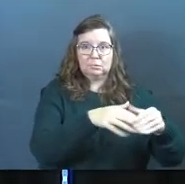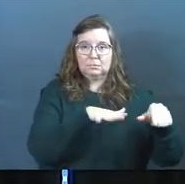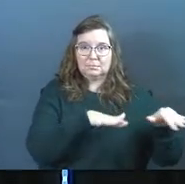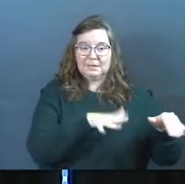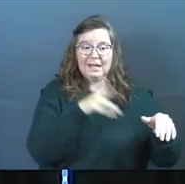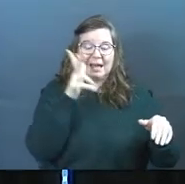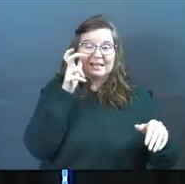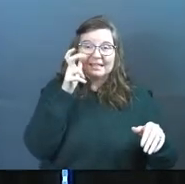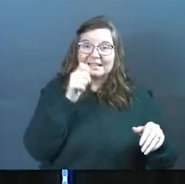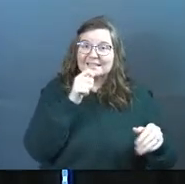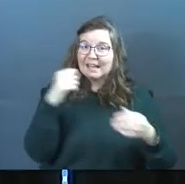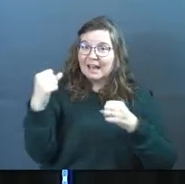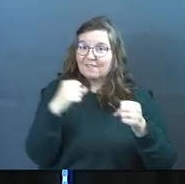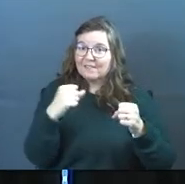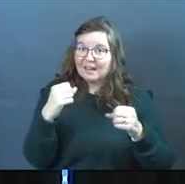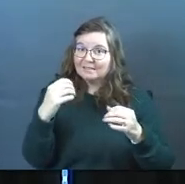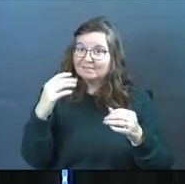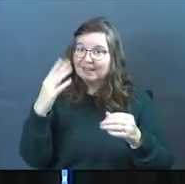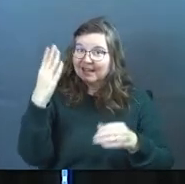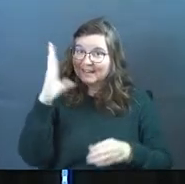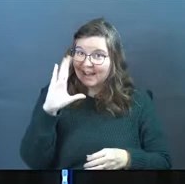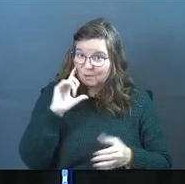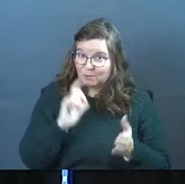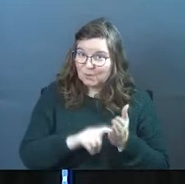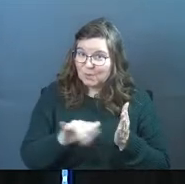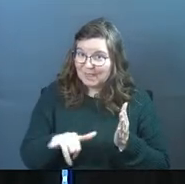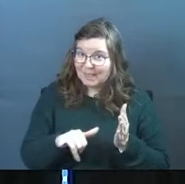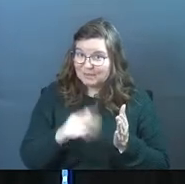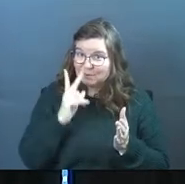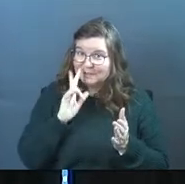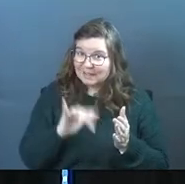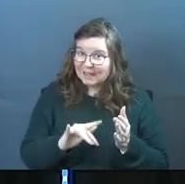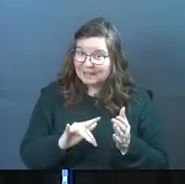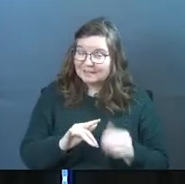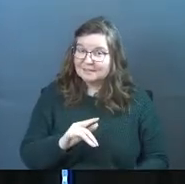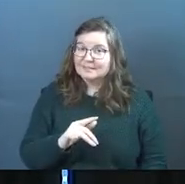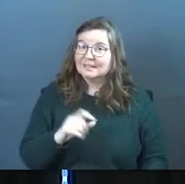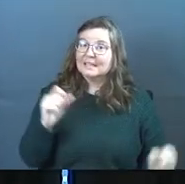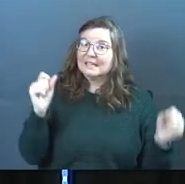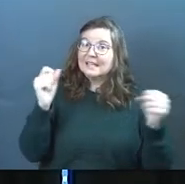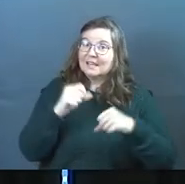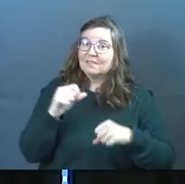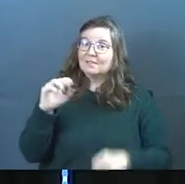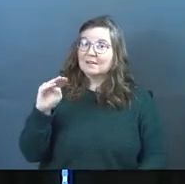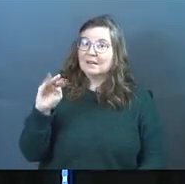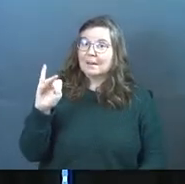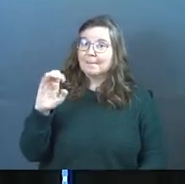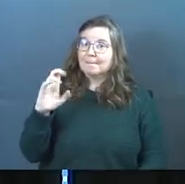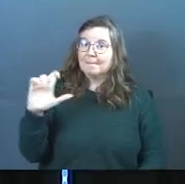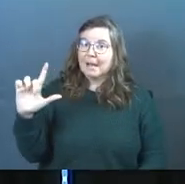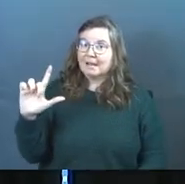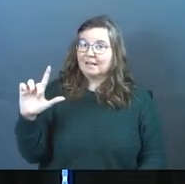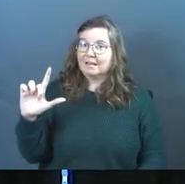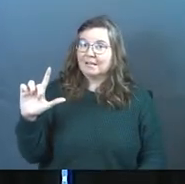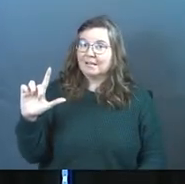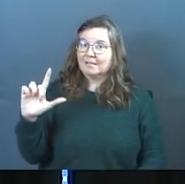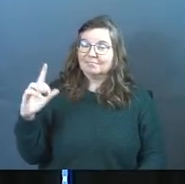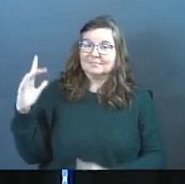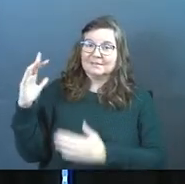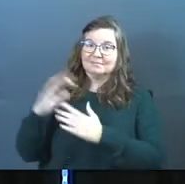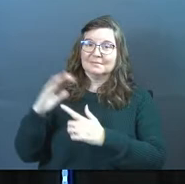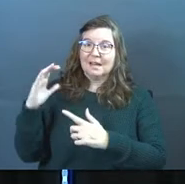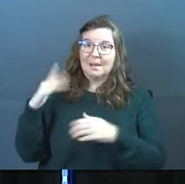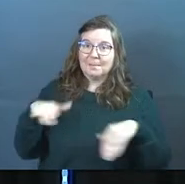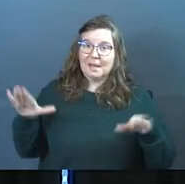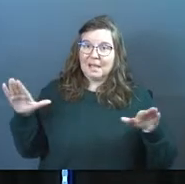not fight God here. Do you see it? He fights Michael, who is the archangel on God's